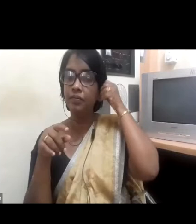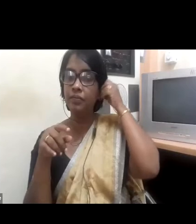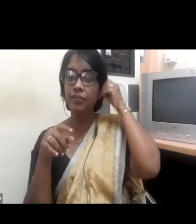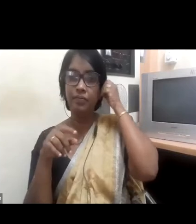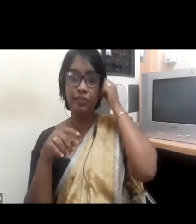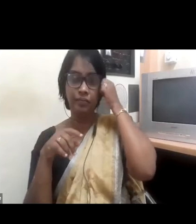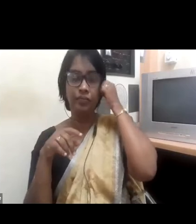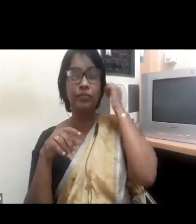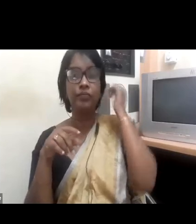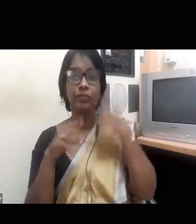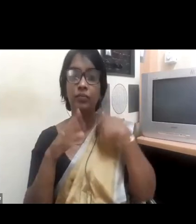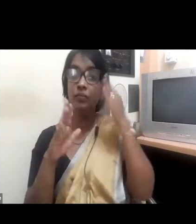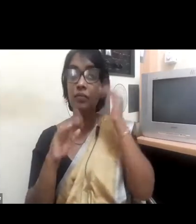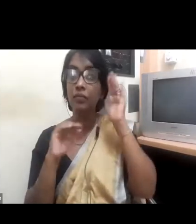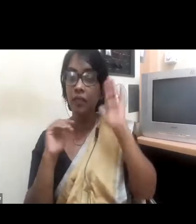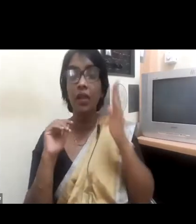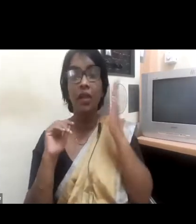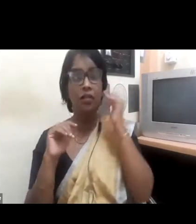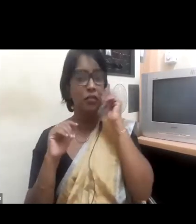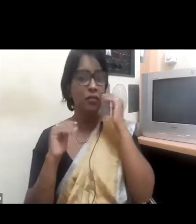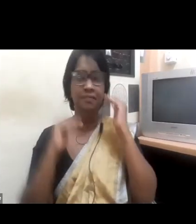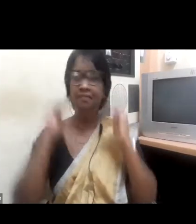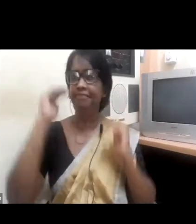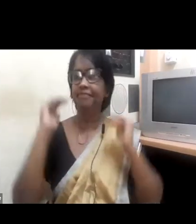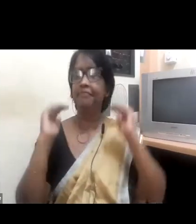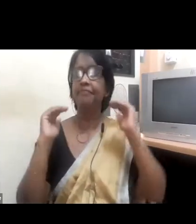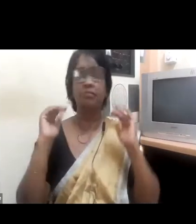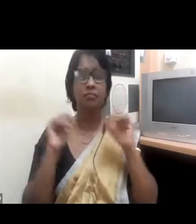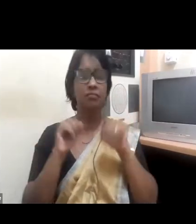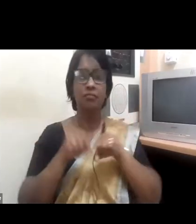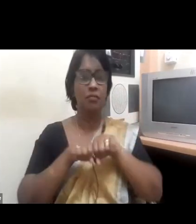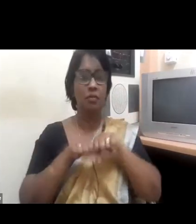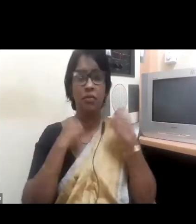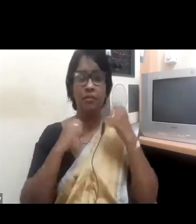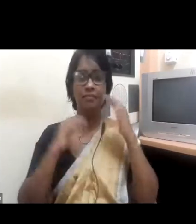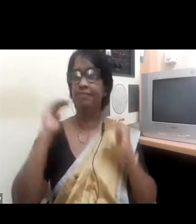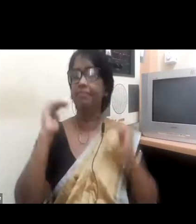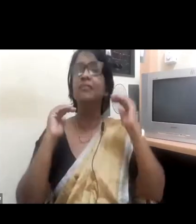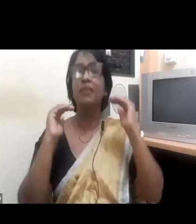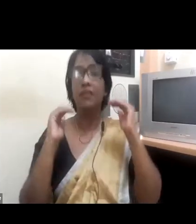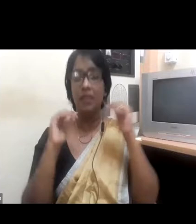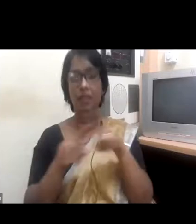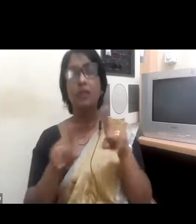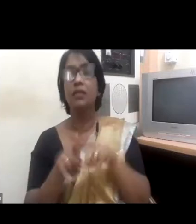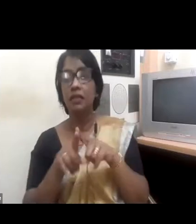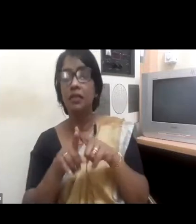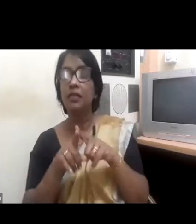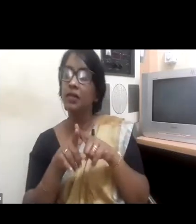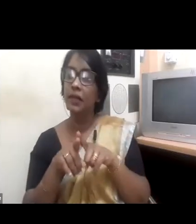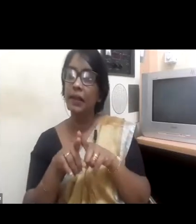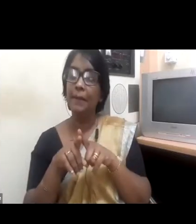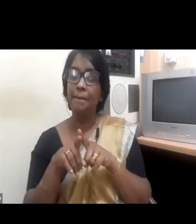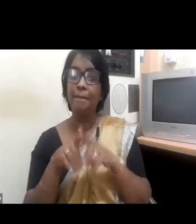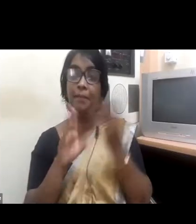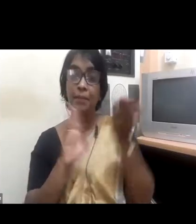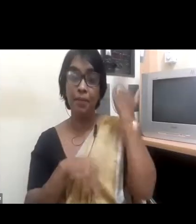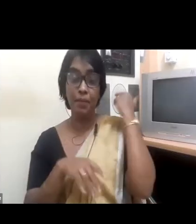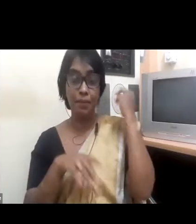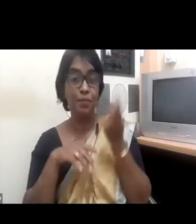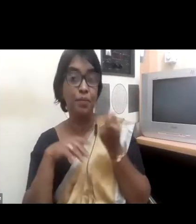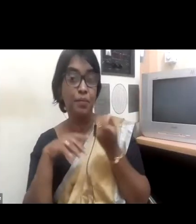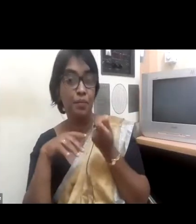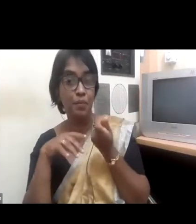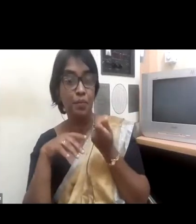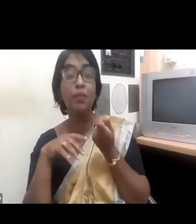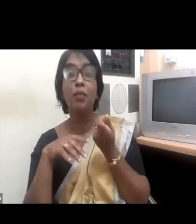highest decision-making levels of the world, and the unequal access to wealth. The research from McKinsey Global,